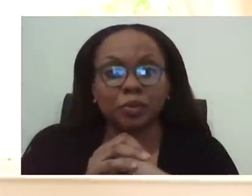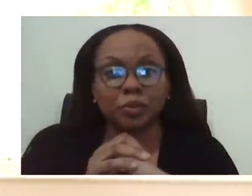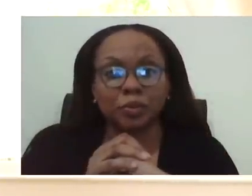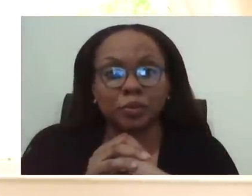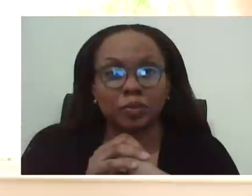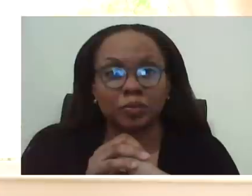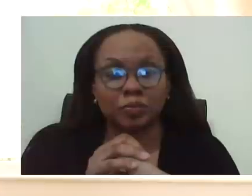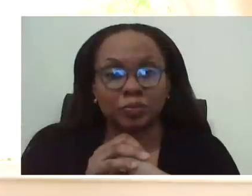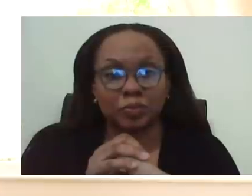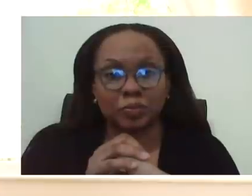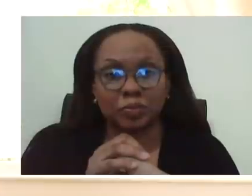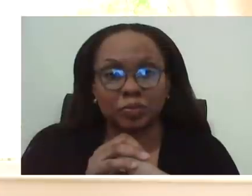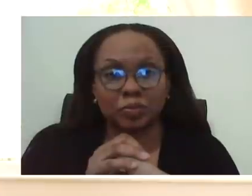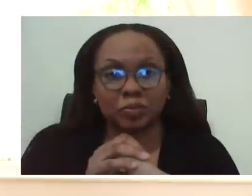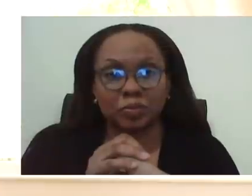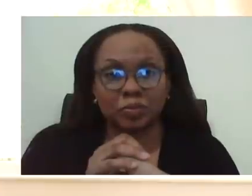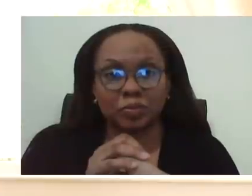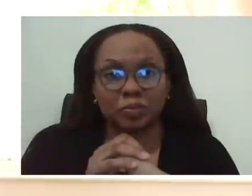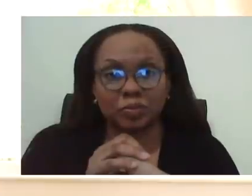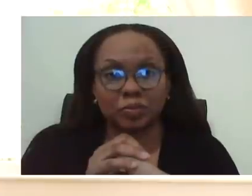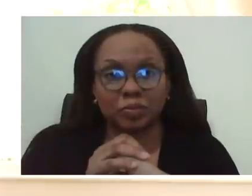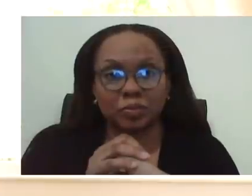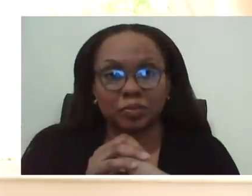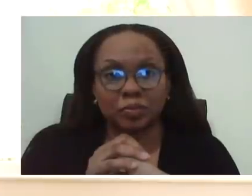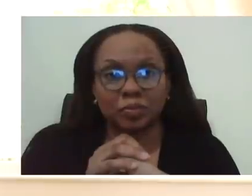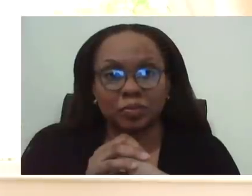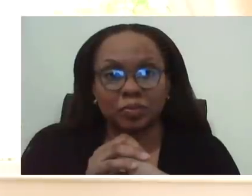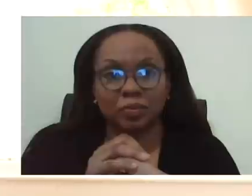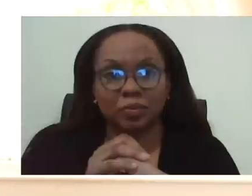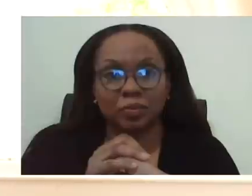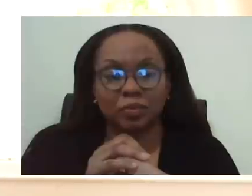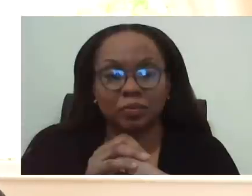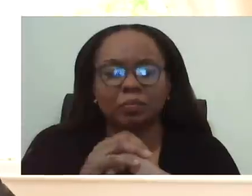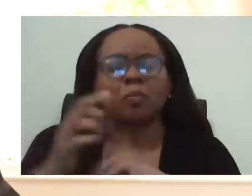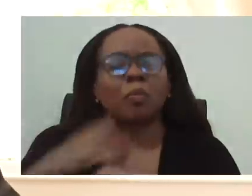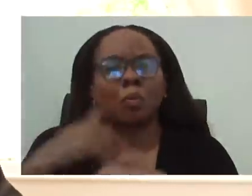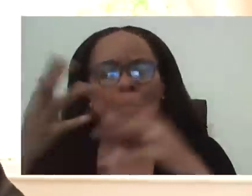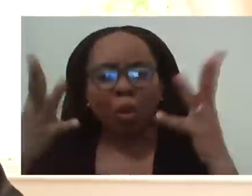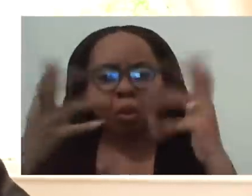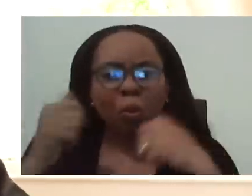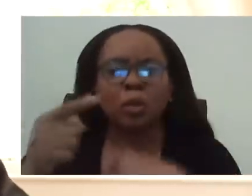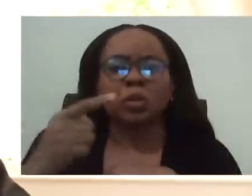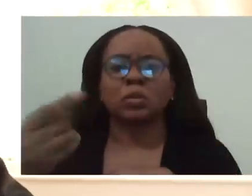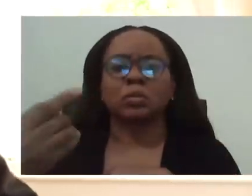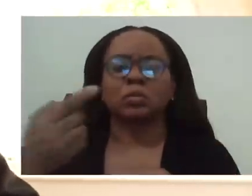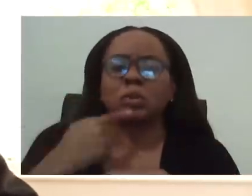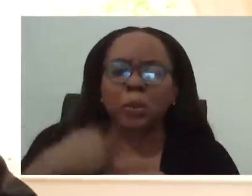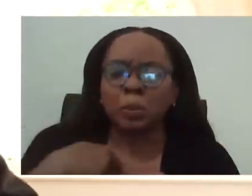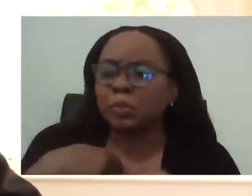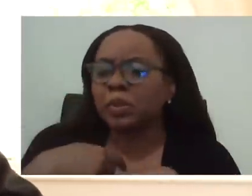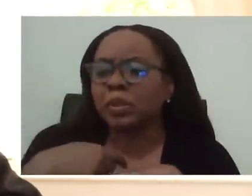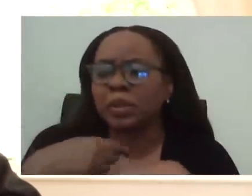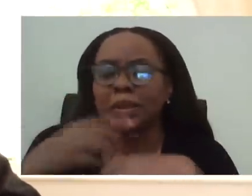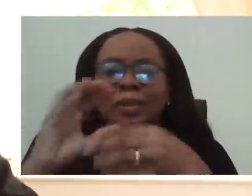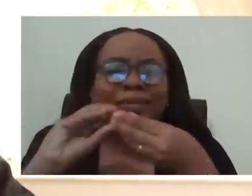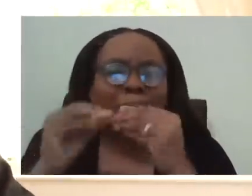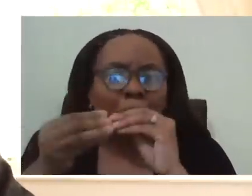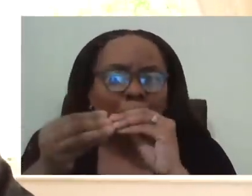a specific kind of figure. You said previously the worst case scenario was